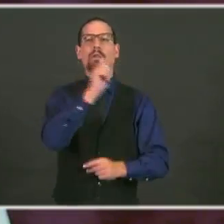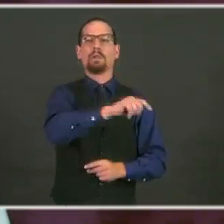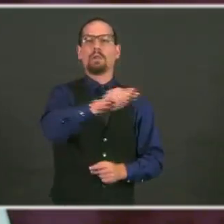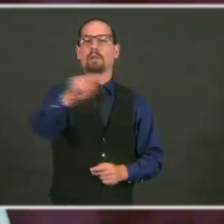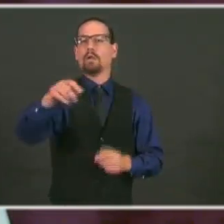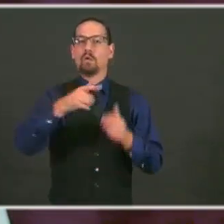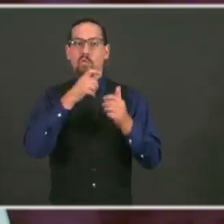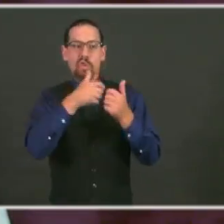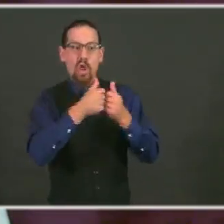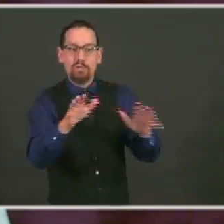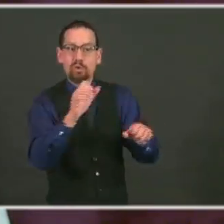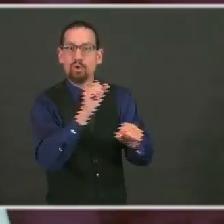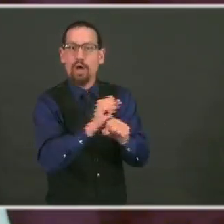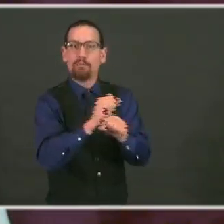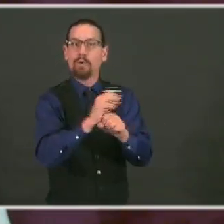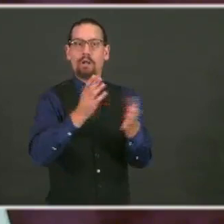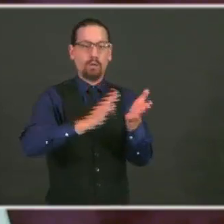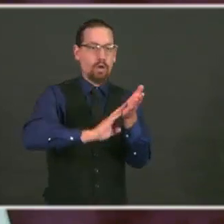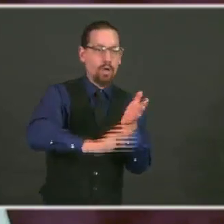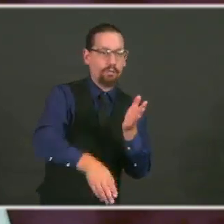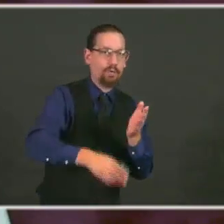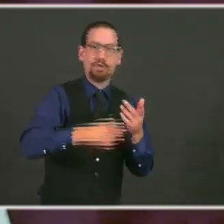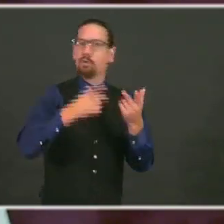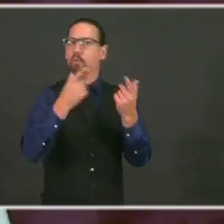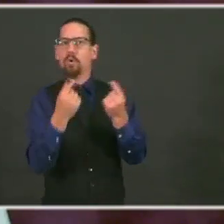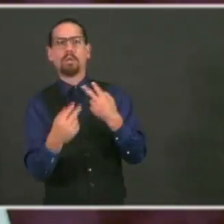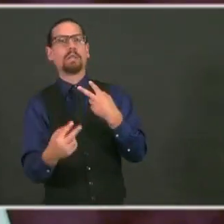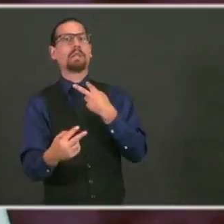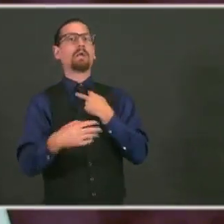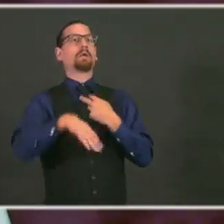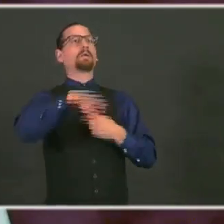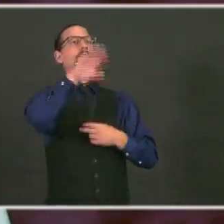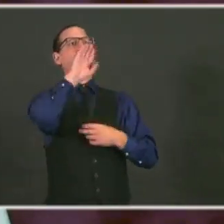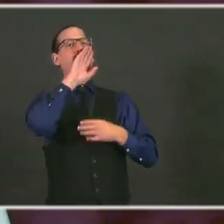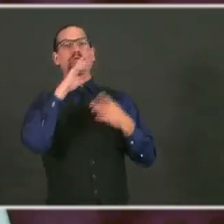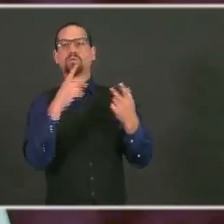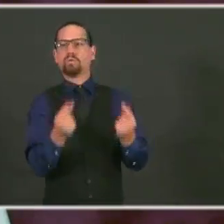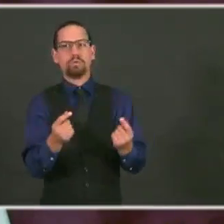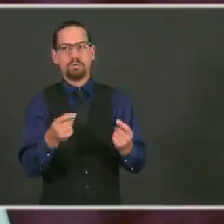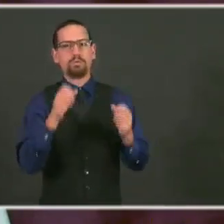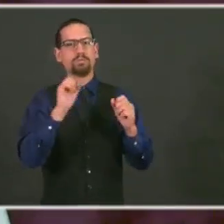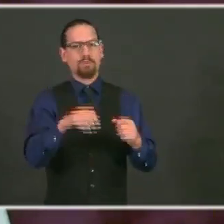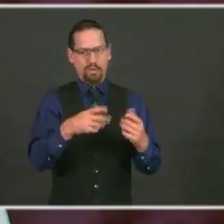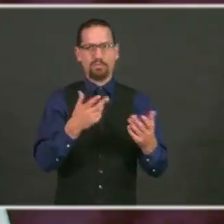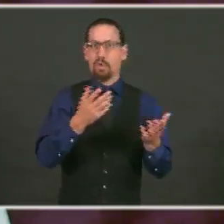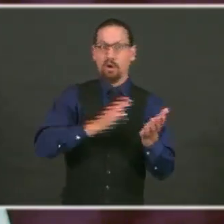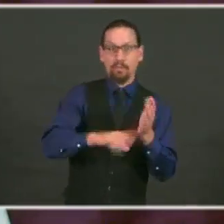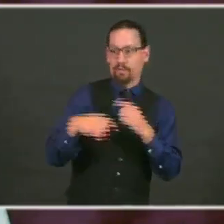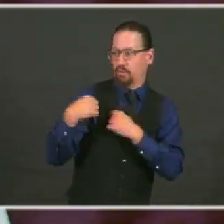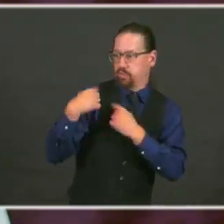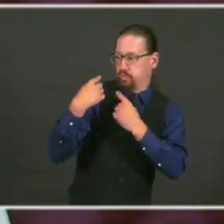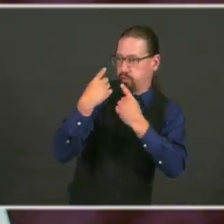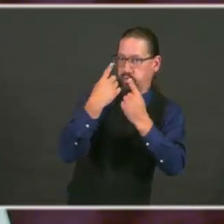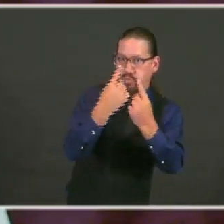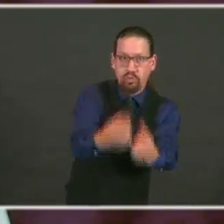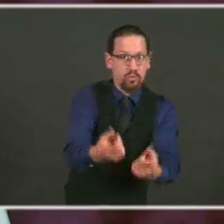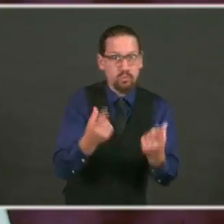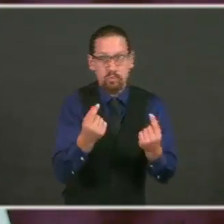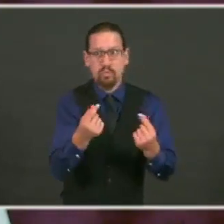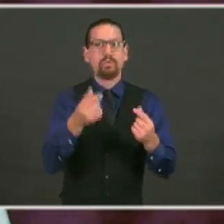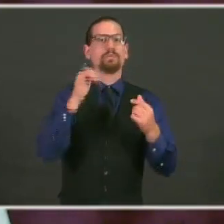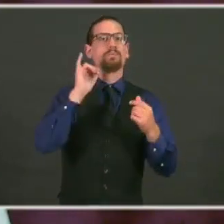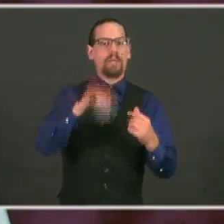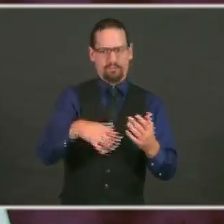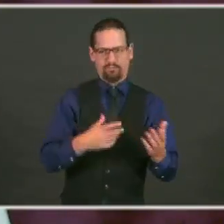emphasis here on people who've been left out of the labor market. You know, these employers have agreed to hire you even